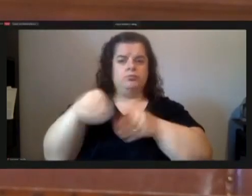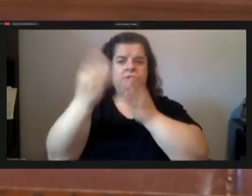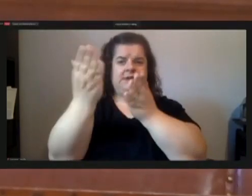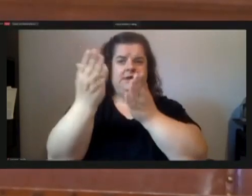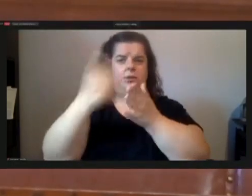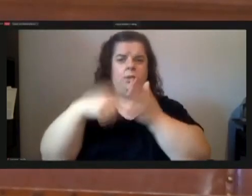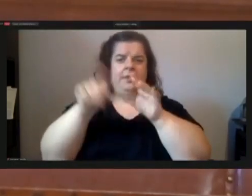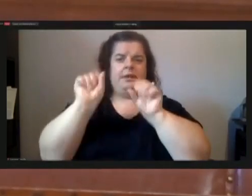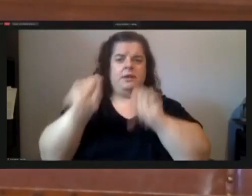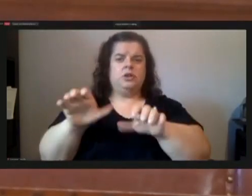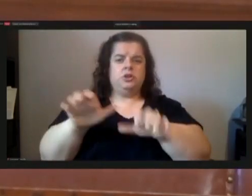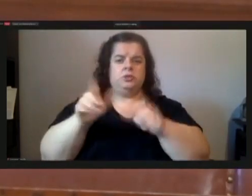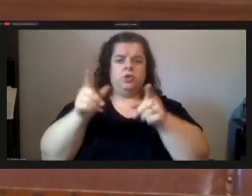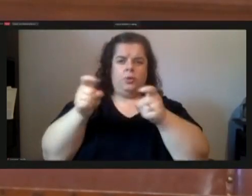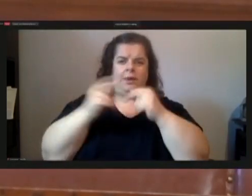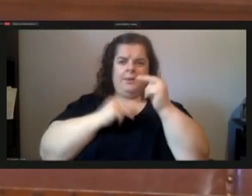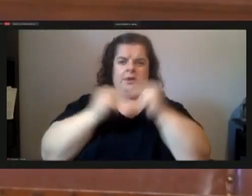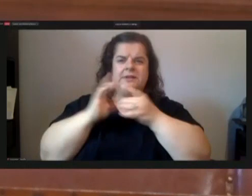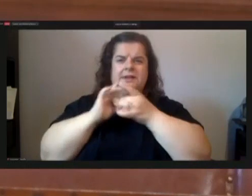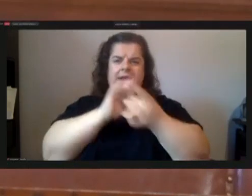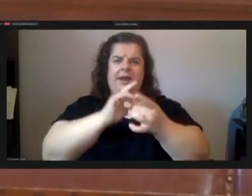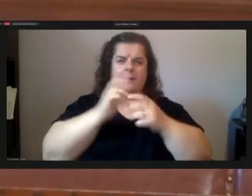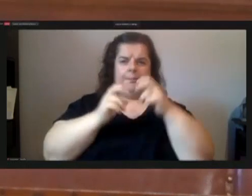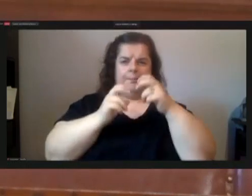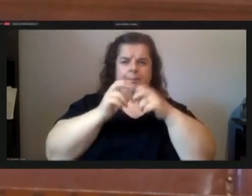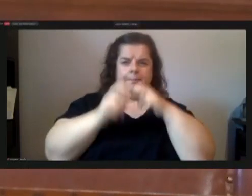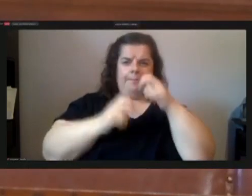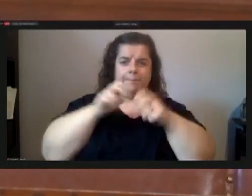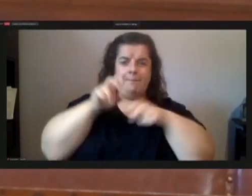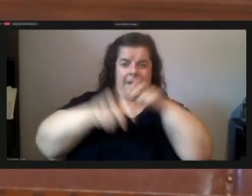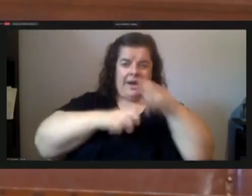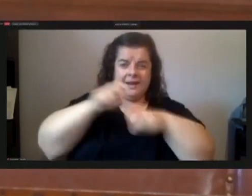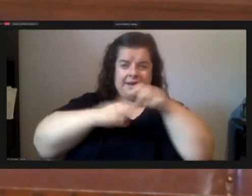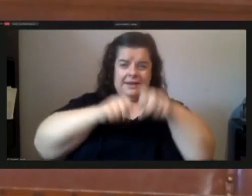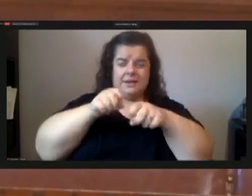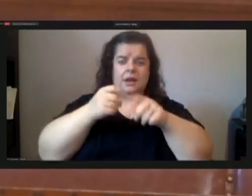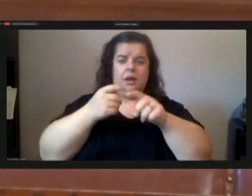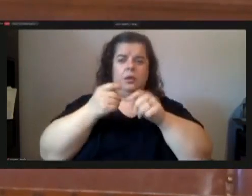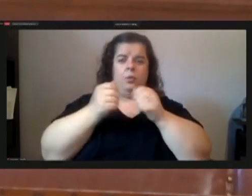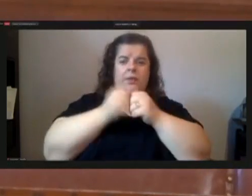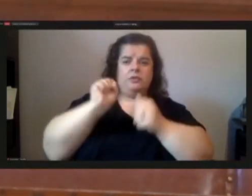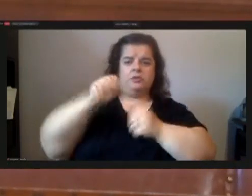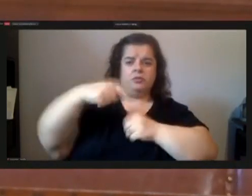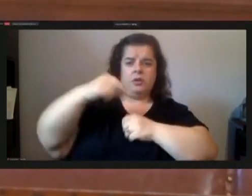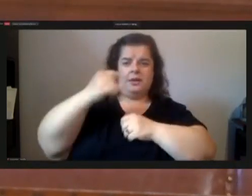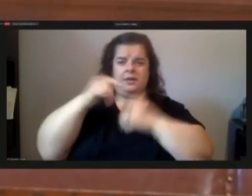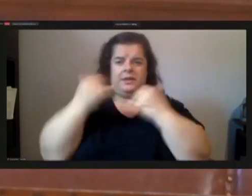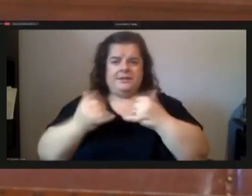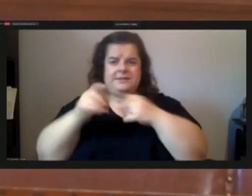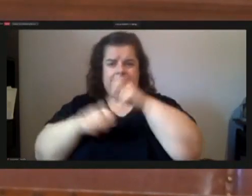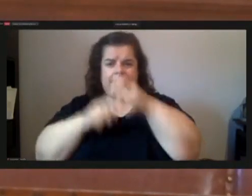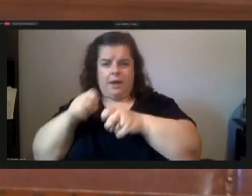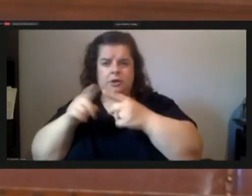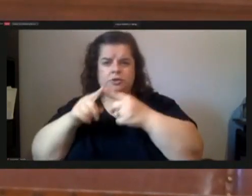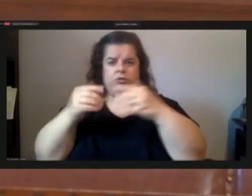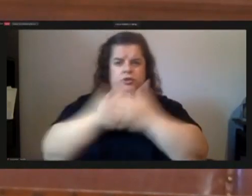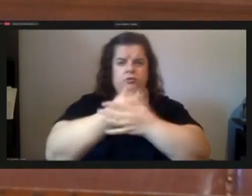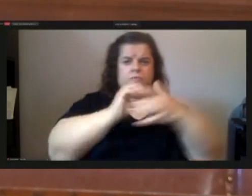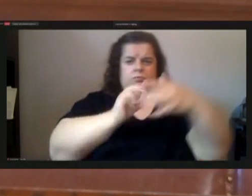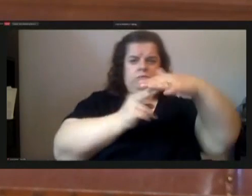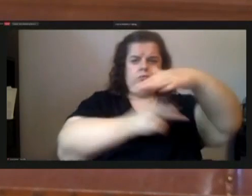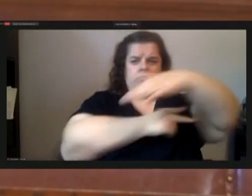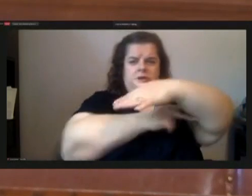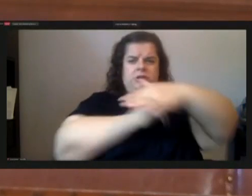project to connect the bike lanes from the new bridge with squirrel hills existing bike lanes while this is an important task my neighbors and i demand